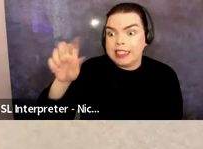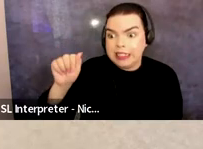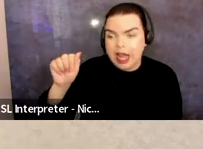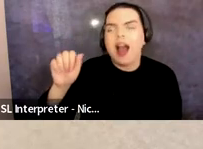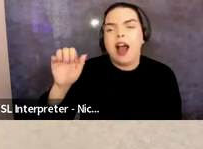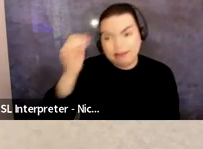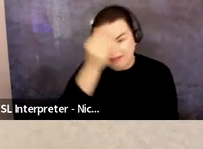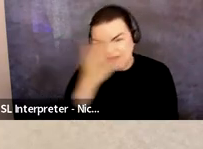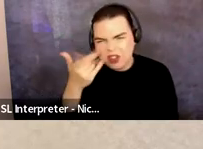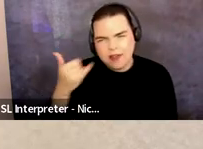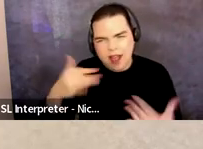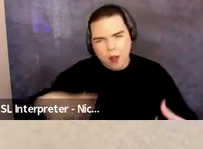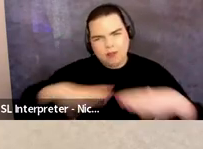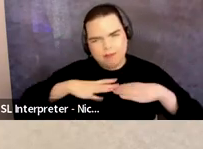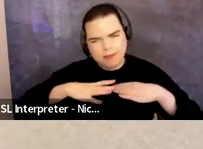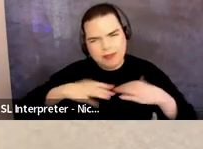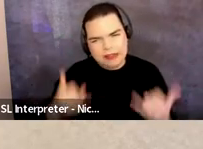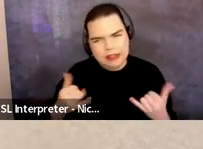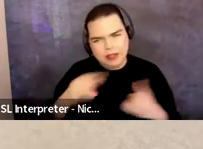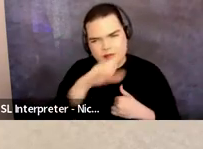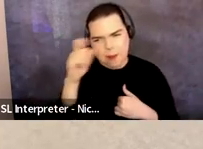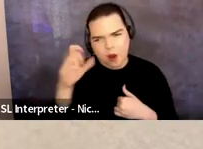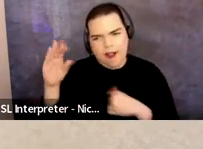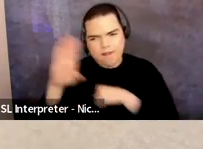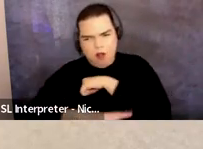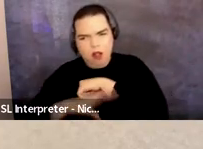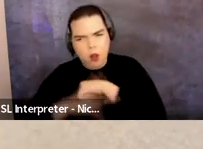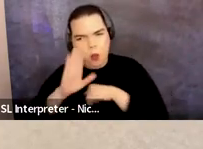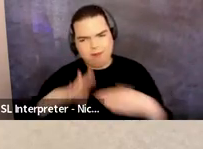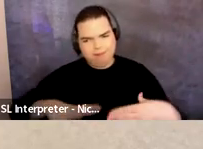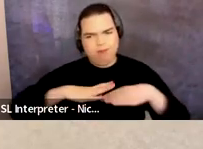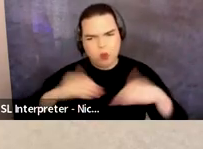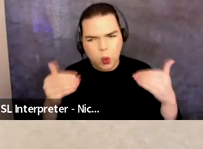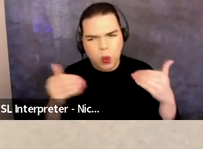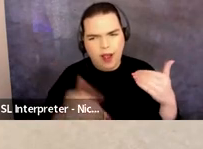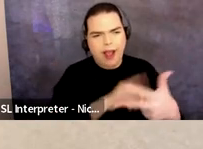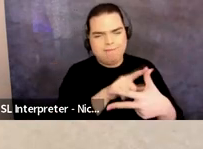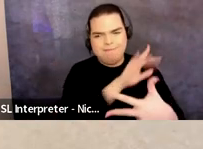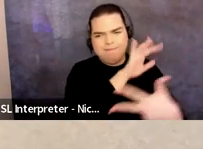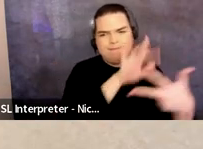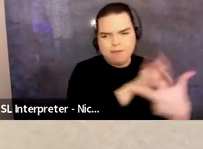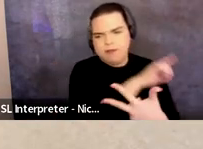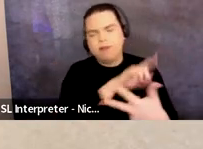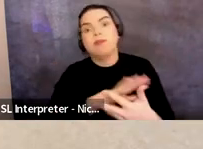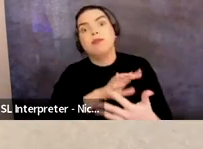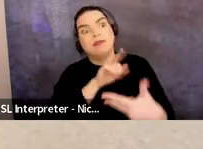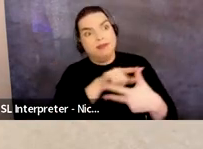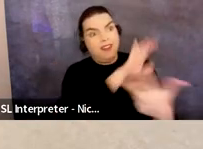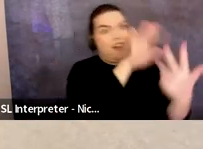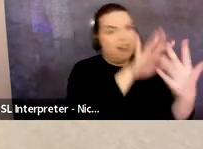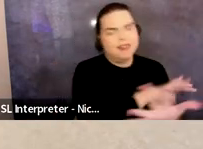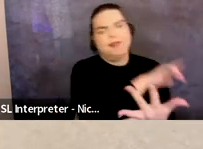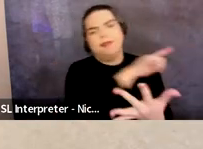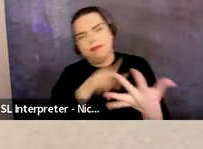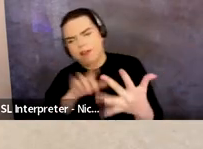this summer and early fall. So again you can email or call. We strongly encourage before doing that that you